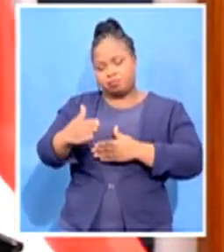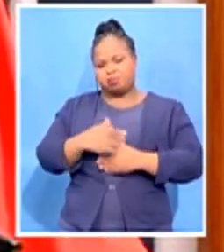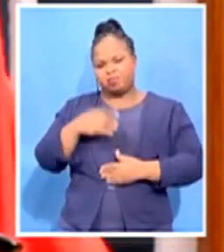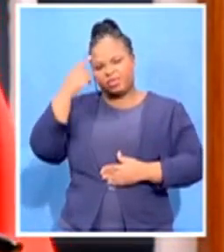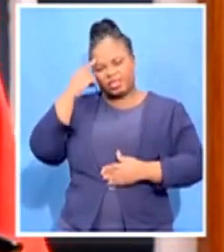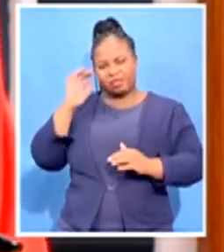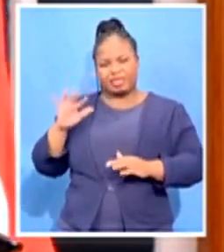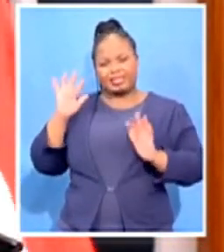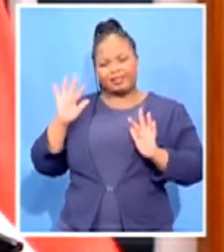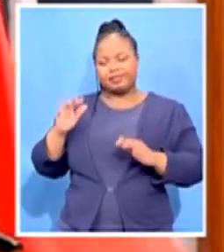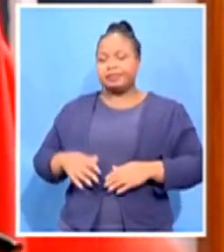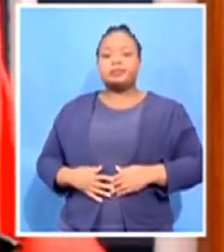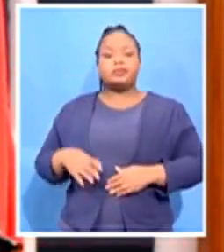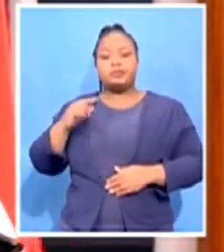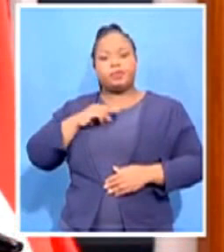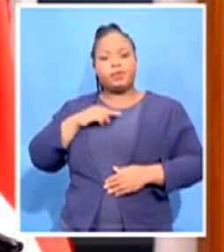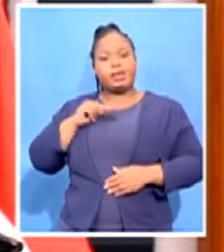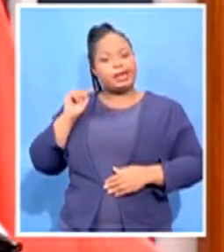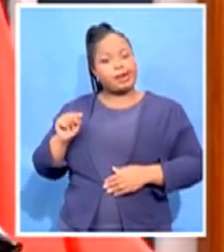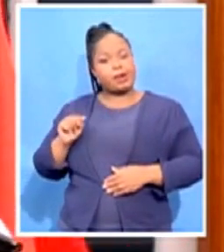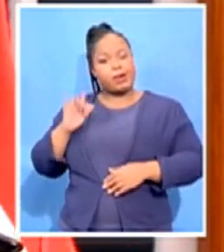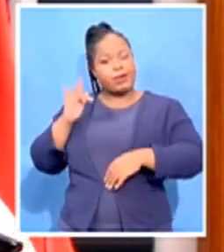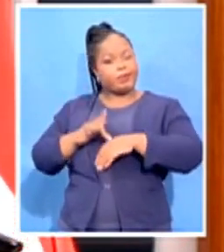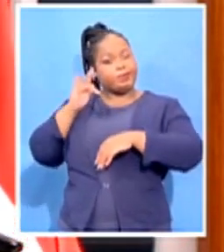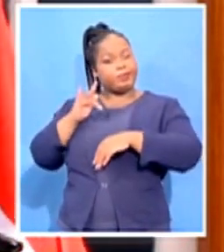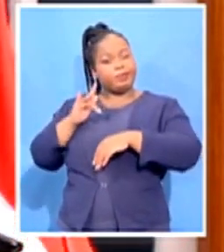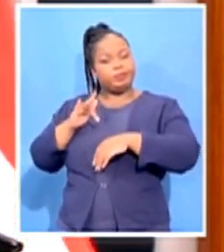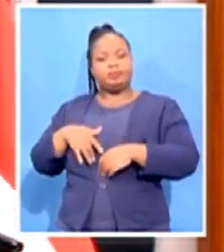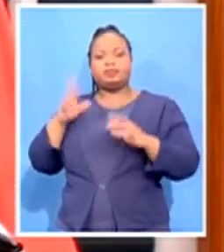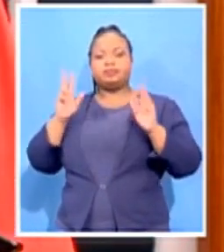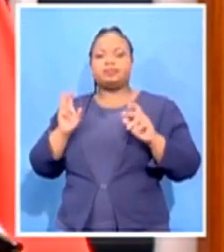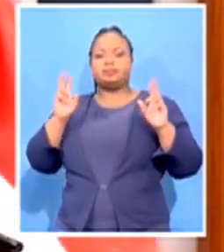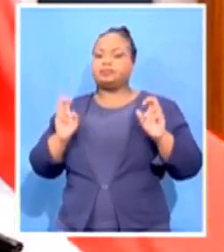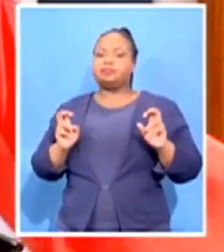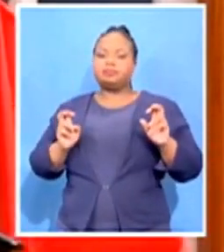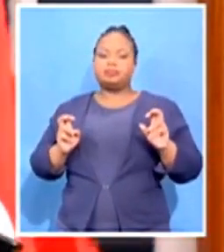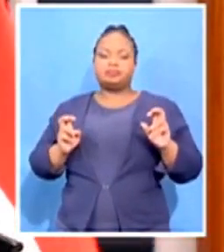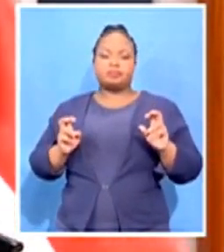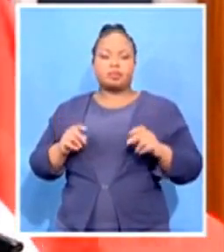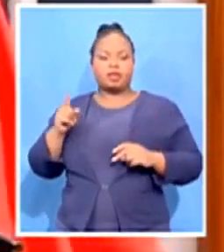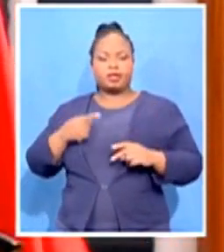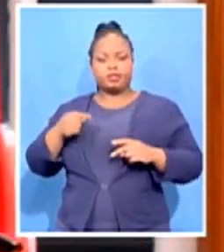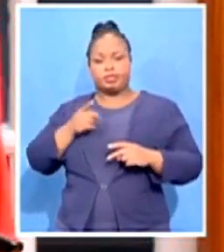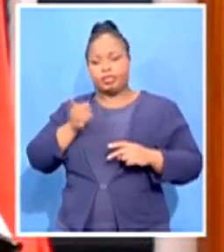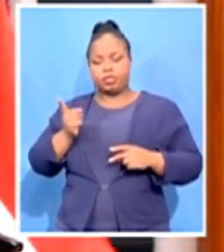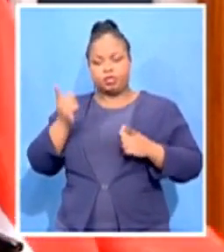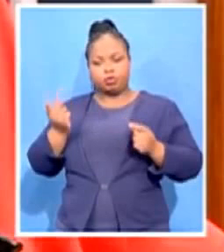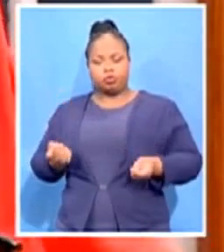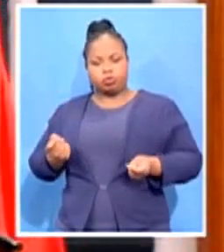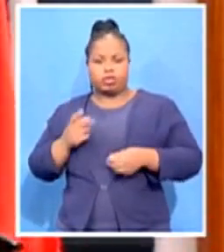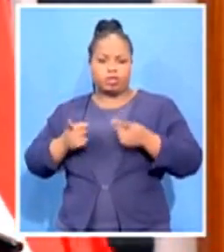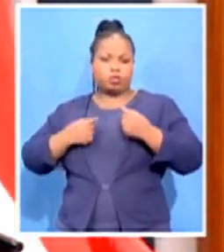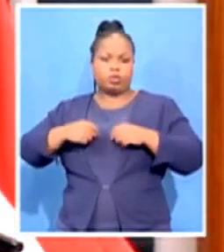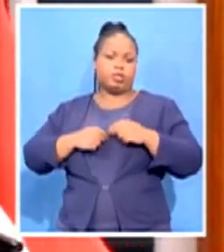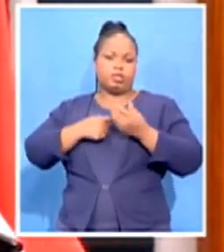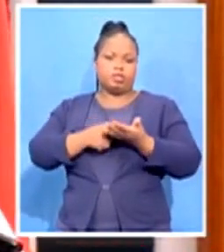are highly sensitive matters that are being done and discussed. And we should say